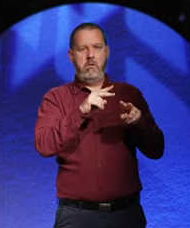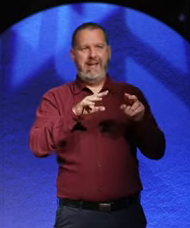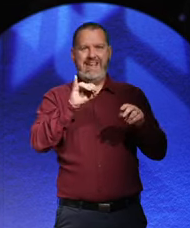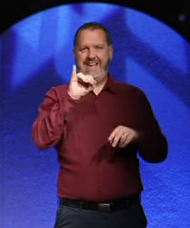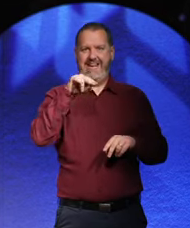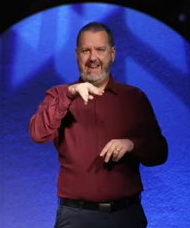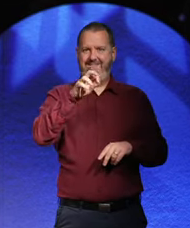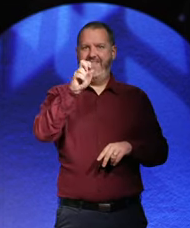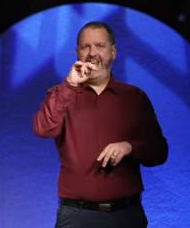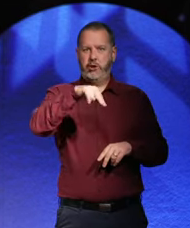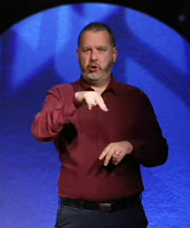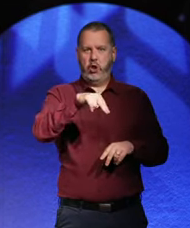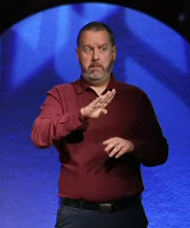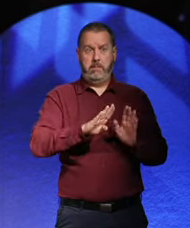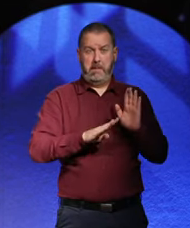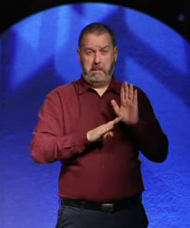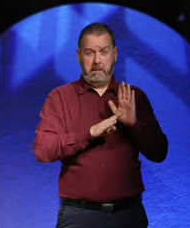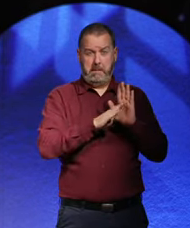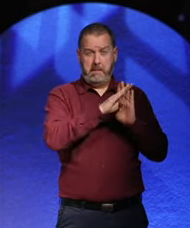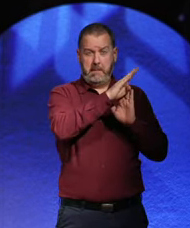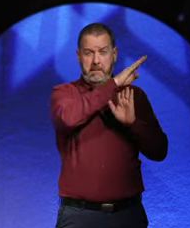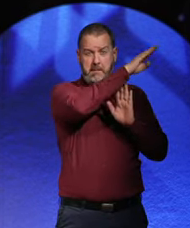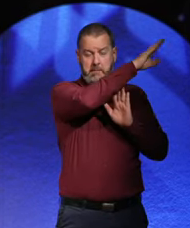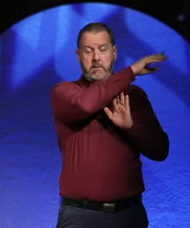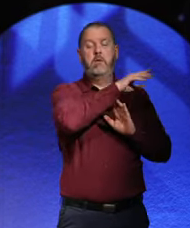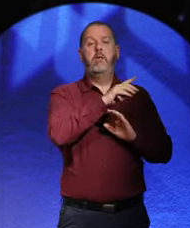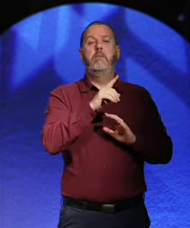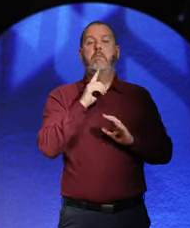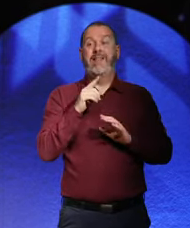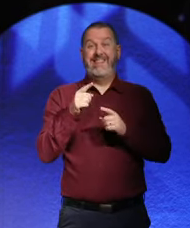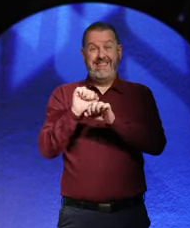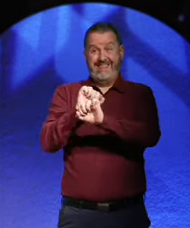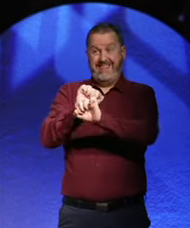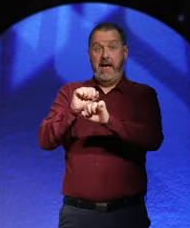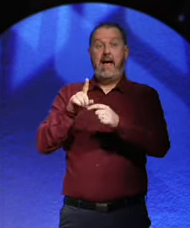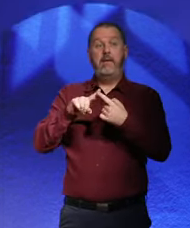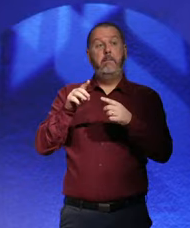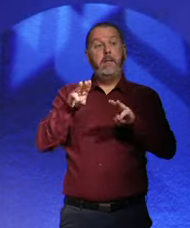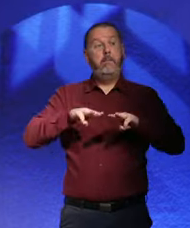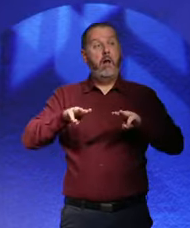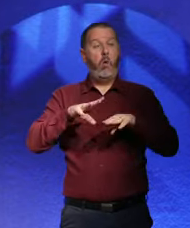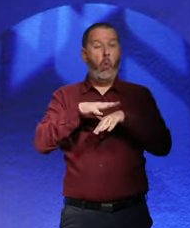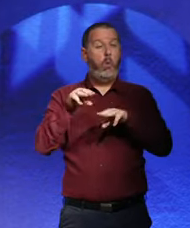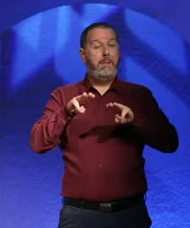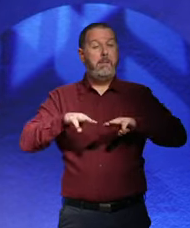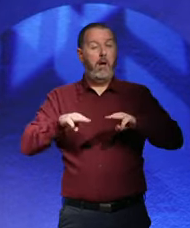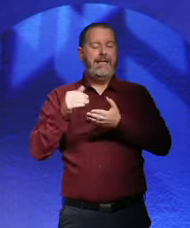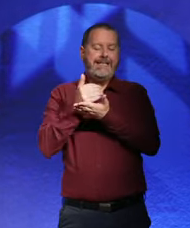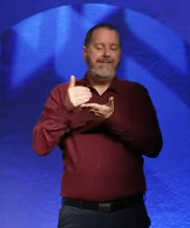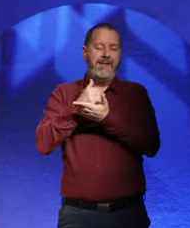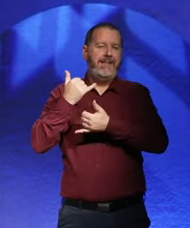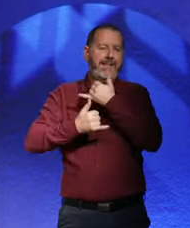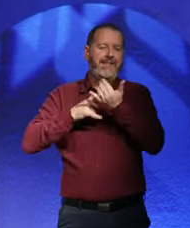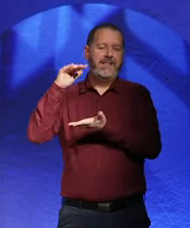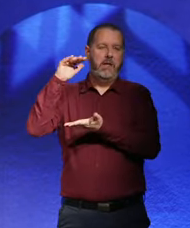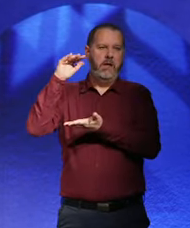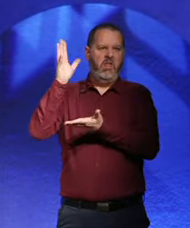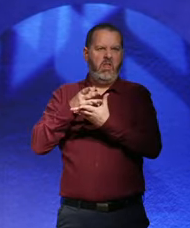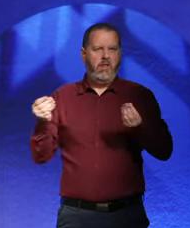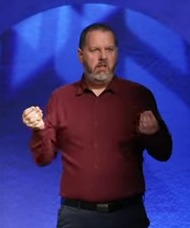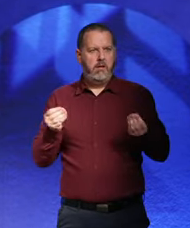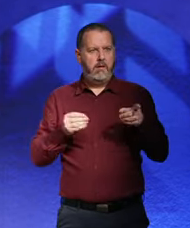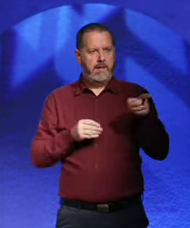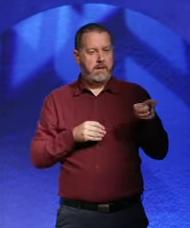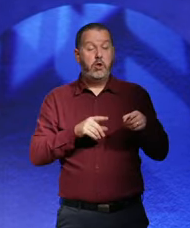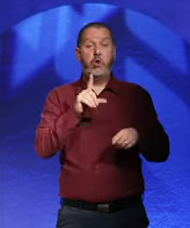listen to this. The great inflation destroyed the savings of pensioners. 20% of the new voters who